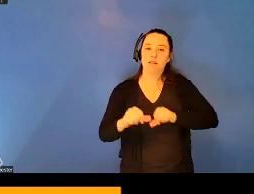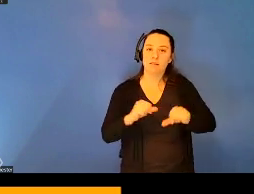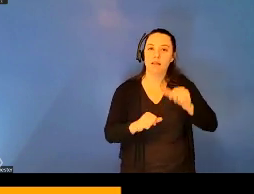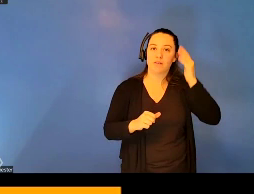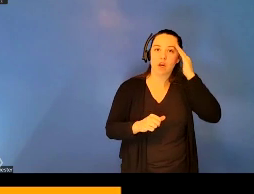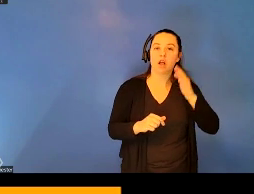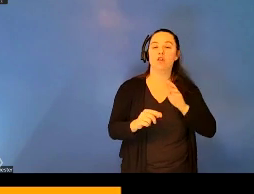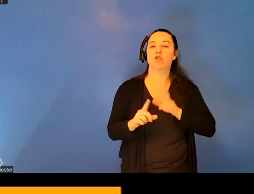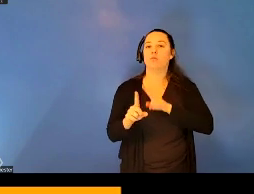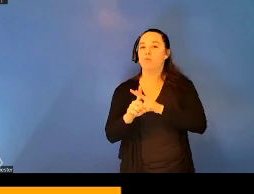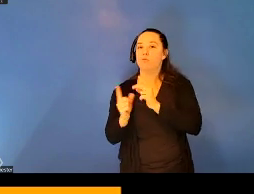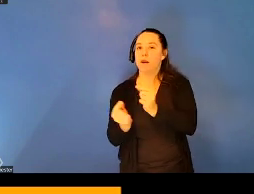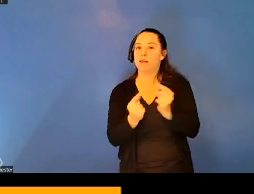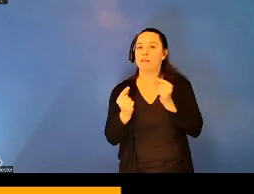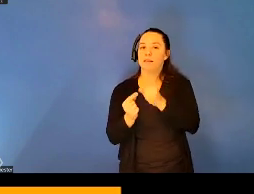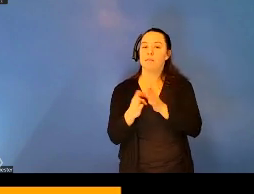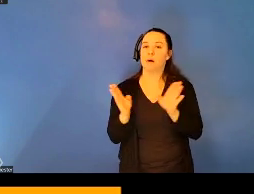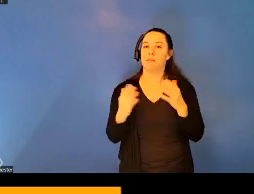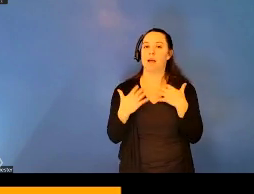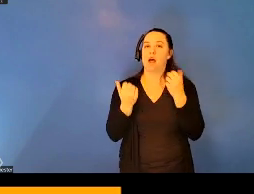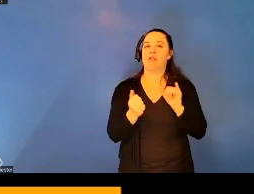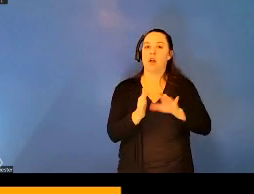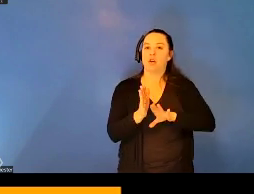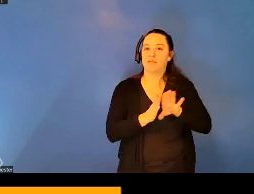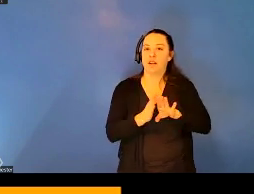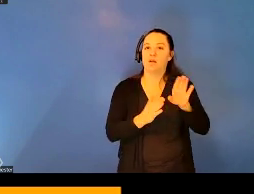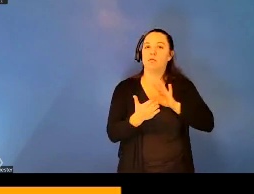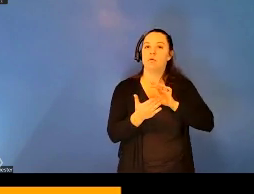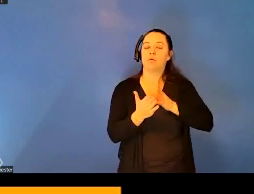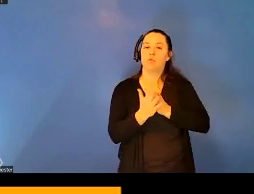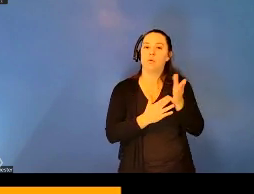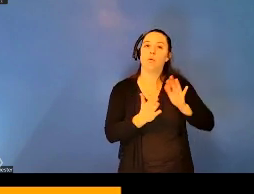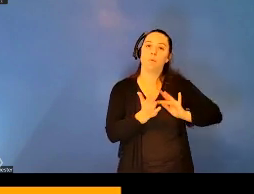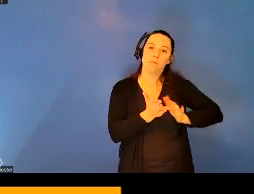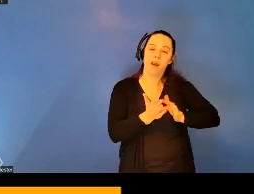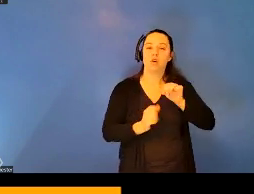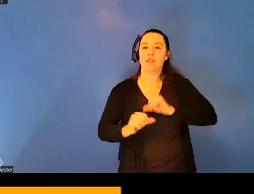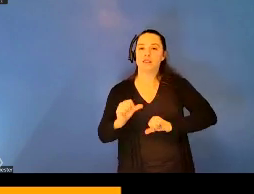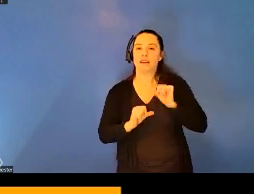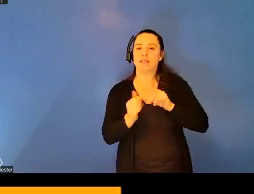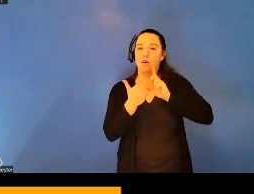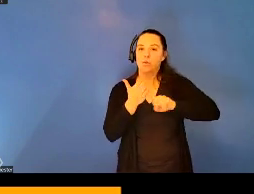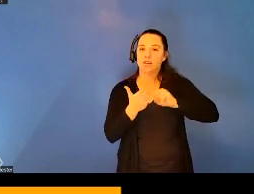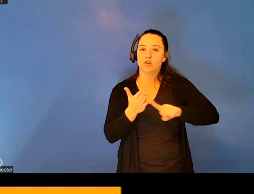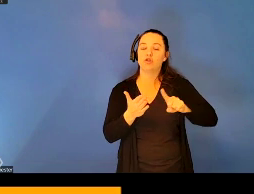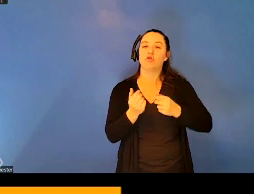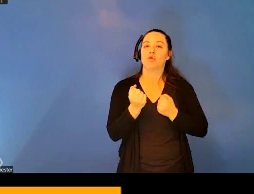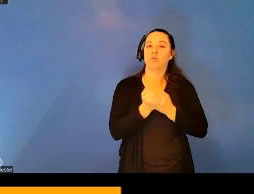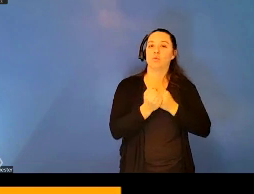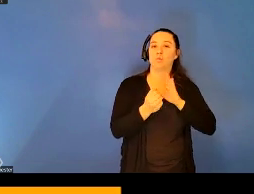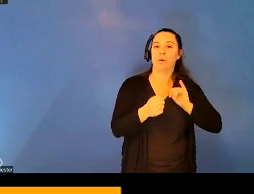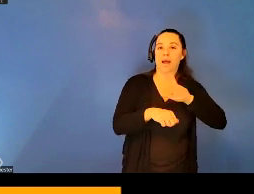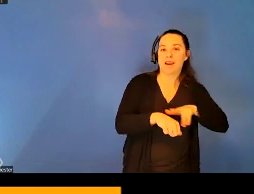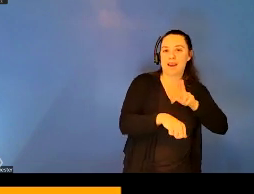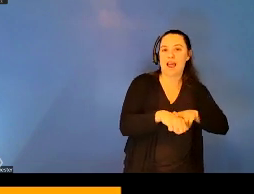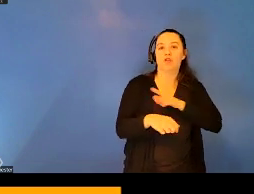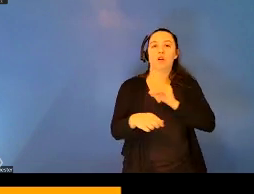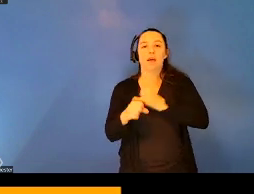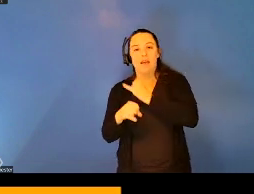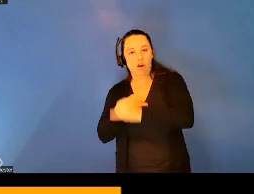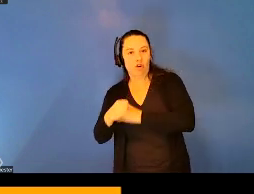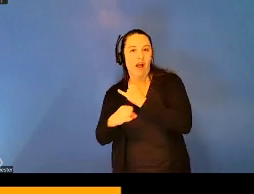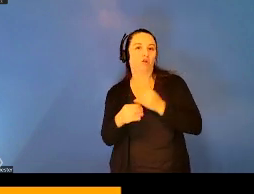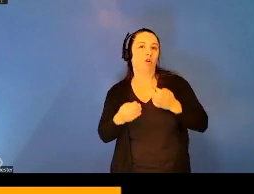developed through medical and social scientific research supported by national and international organizations like the US Centers for Disease Control